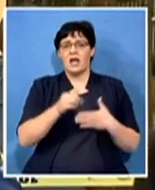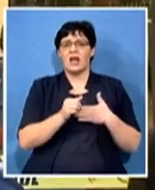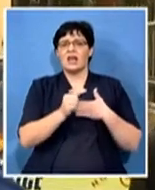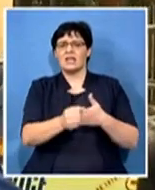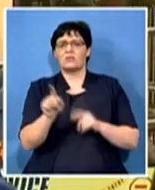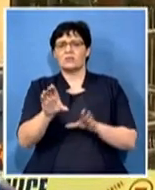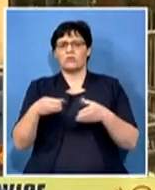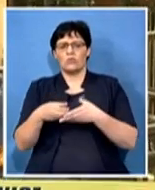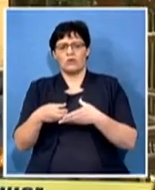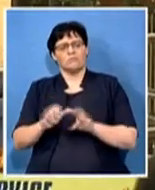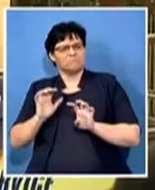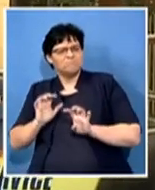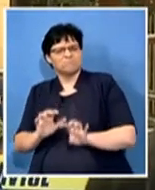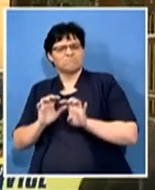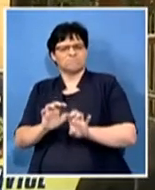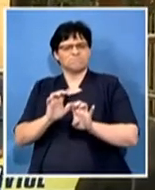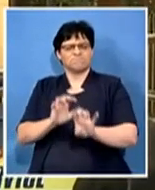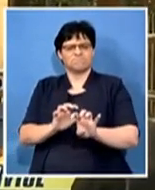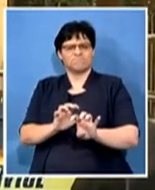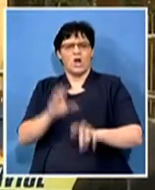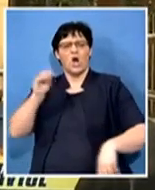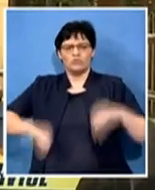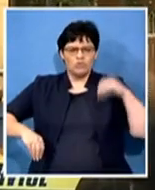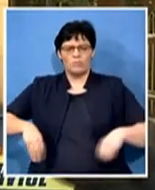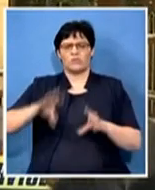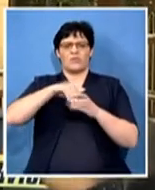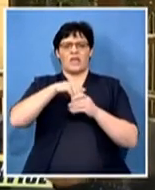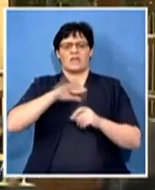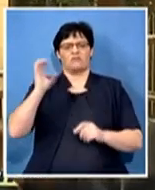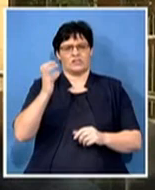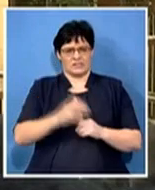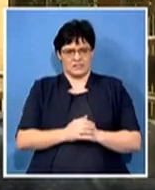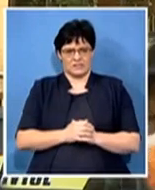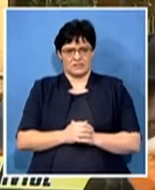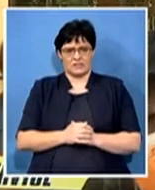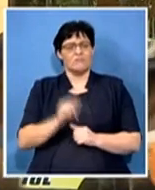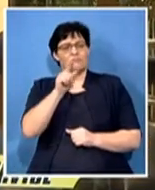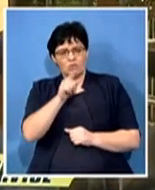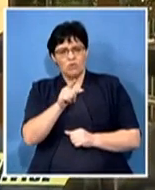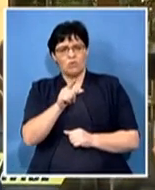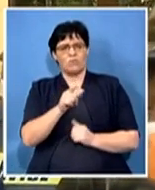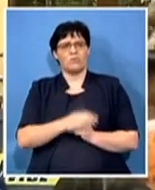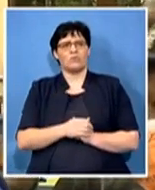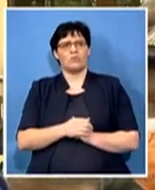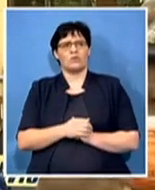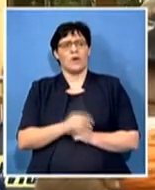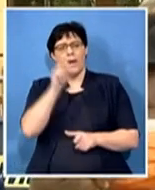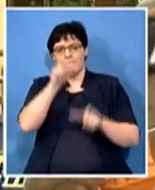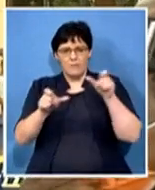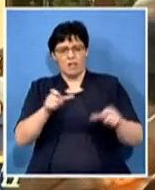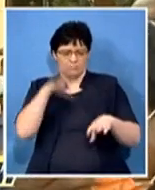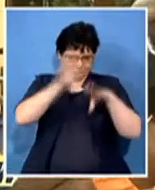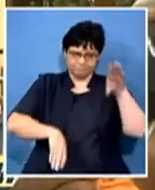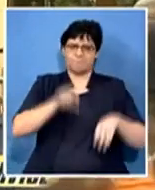corruption in the free state. You've always been firm that people need to be prosecuted. Let's talk about today. What's happening?